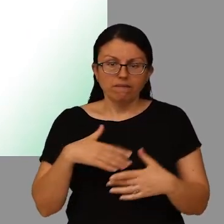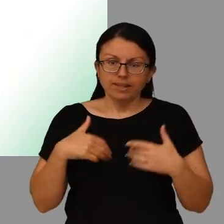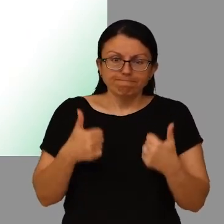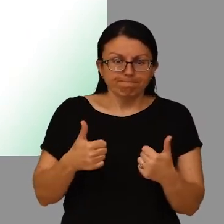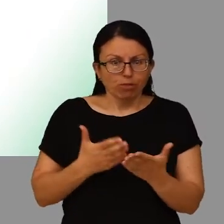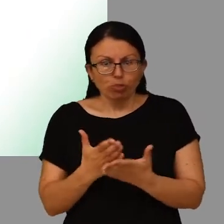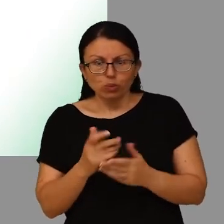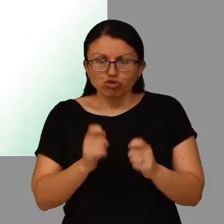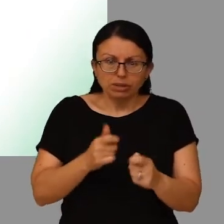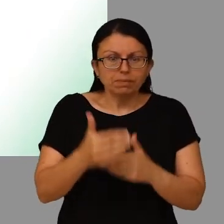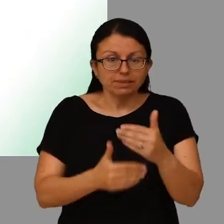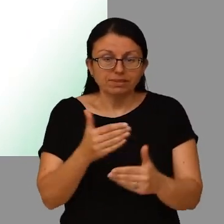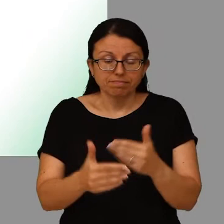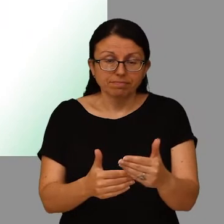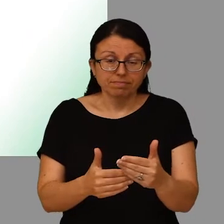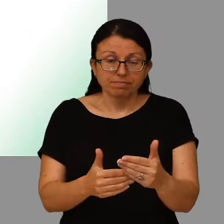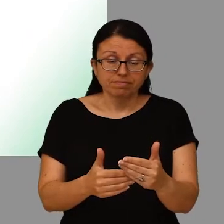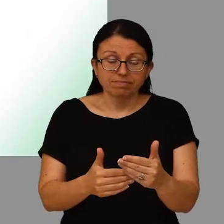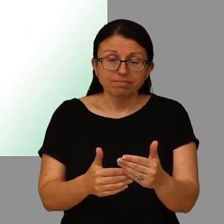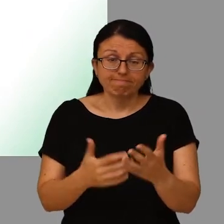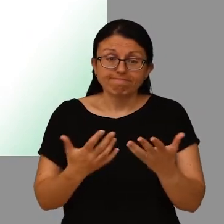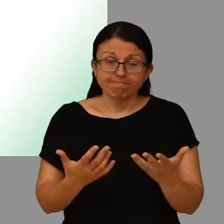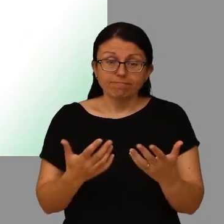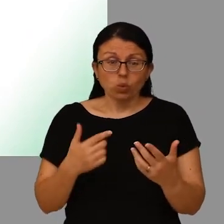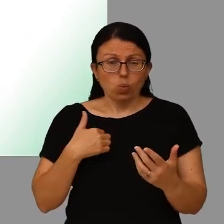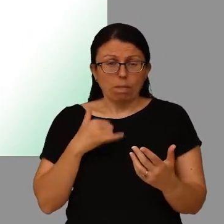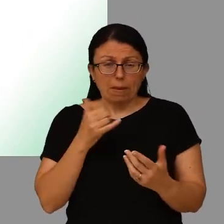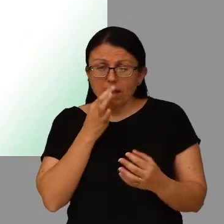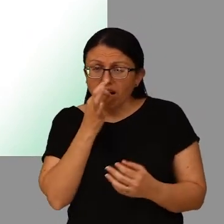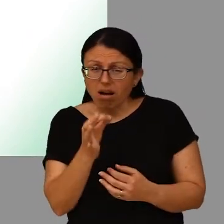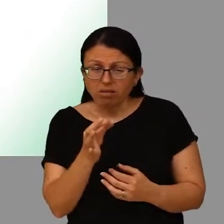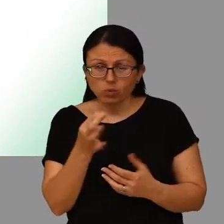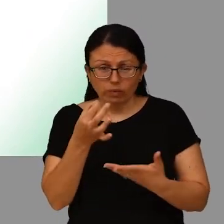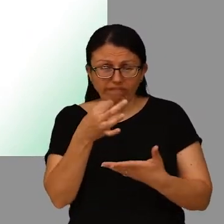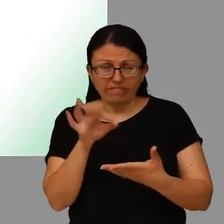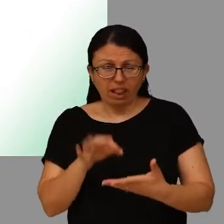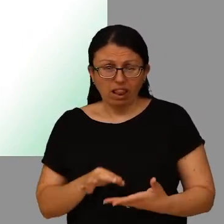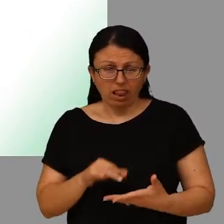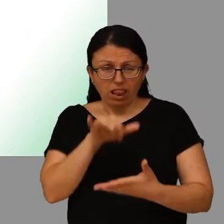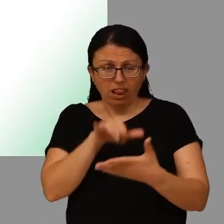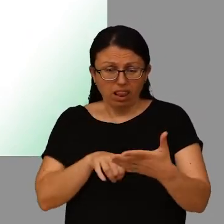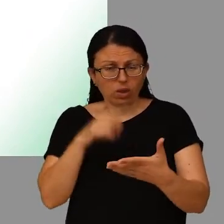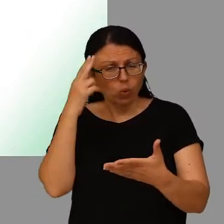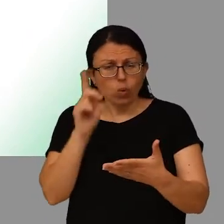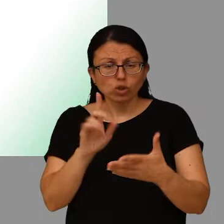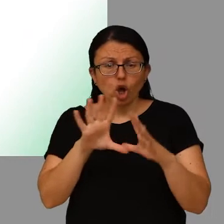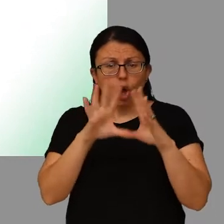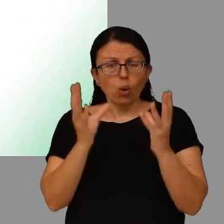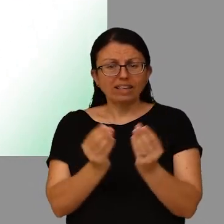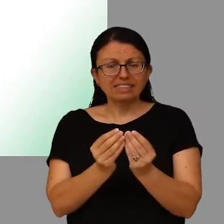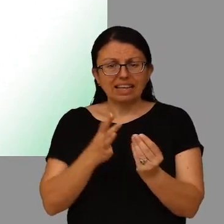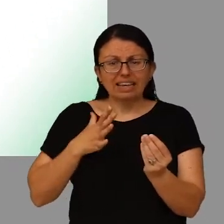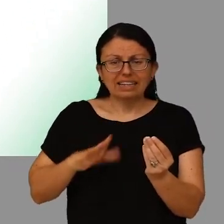through treatment. To this end we may well ask you to fill out something that we call a holistic needs